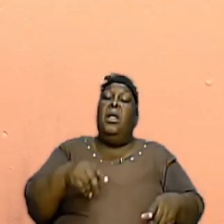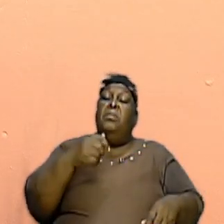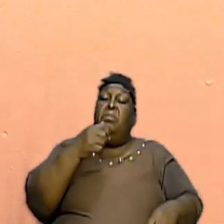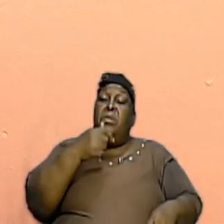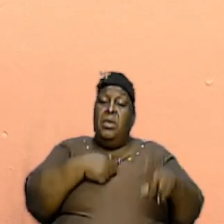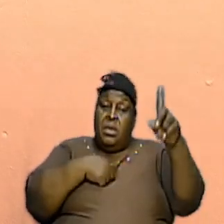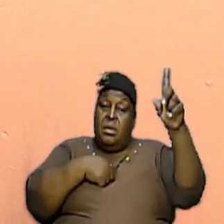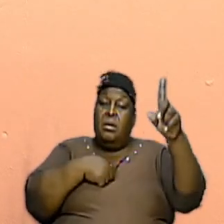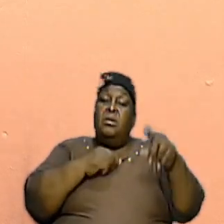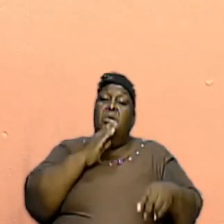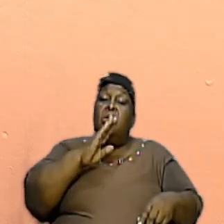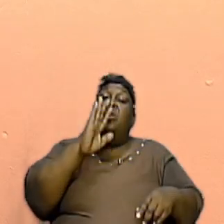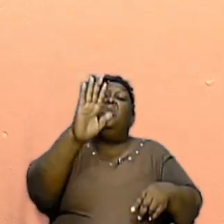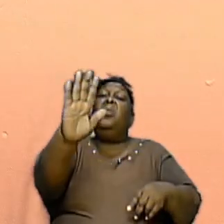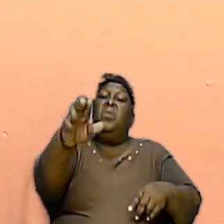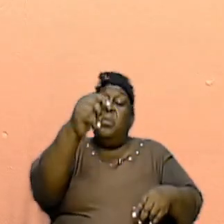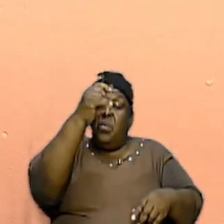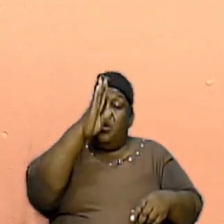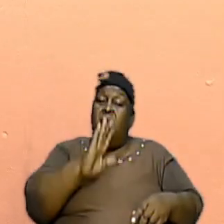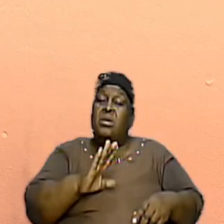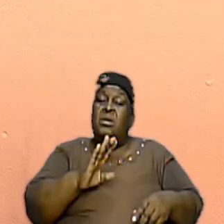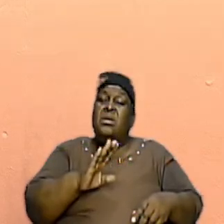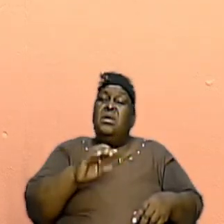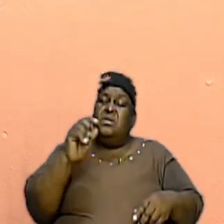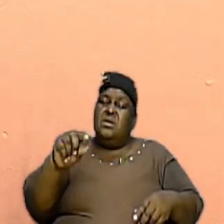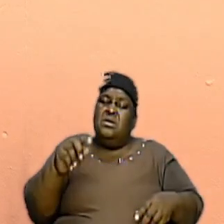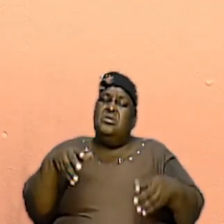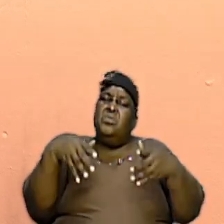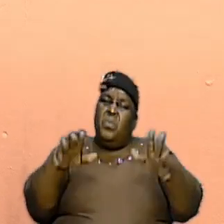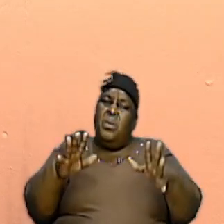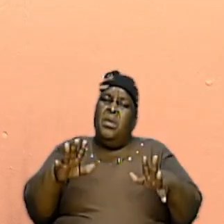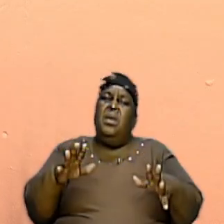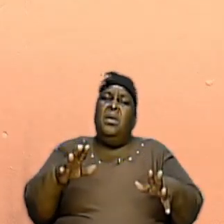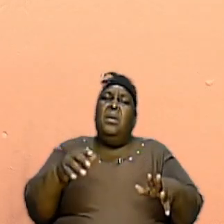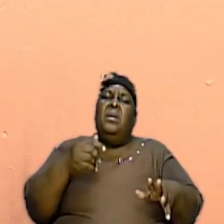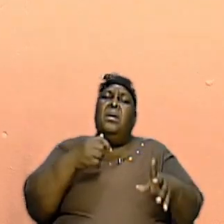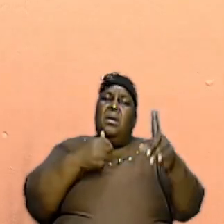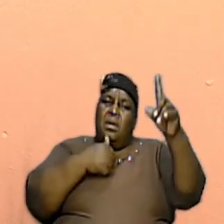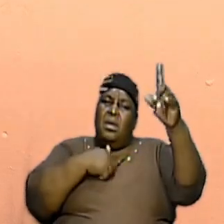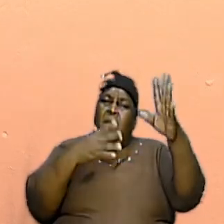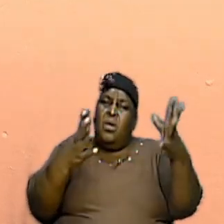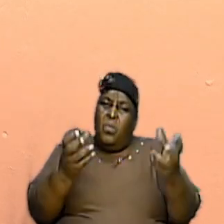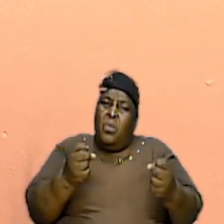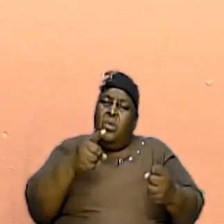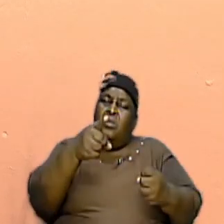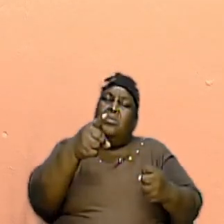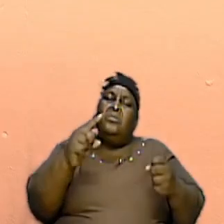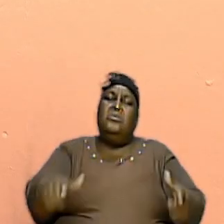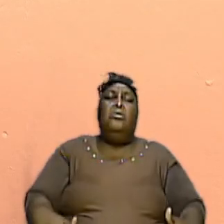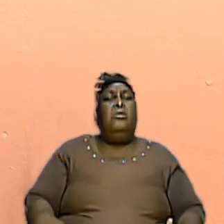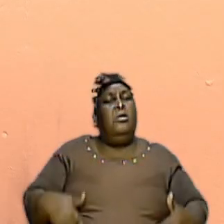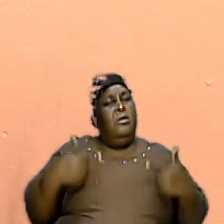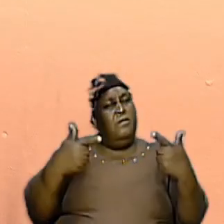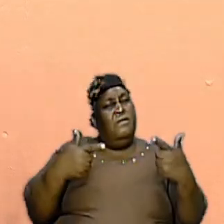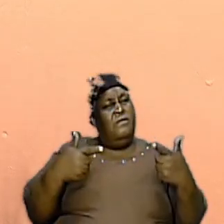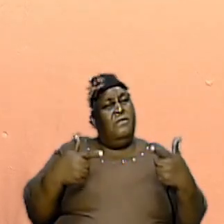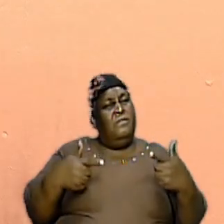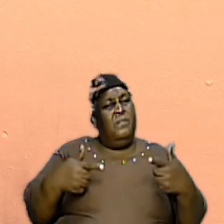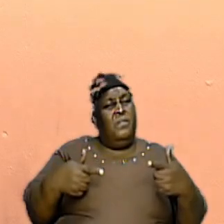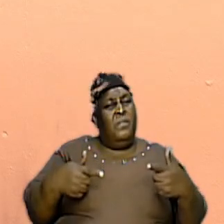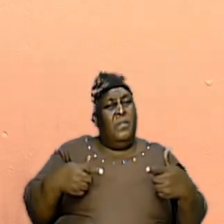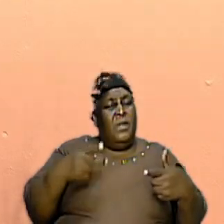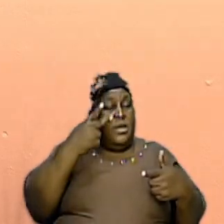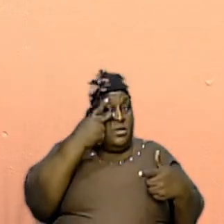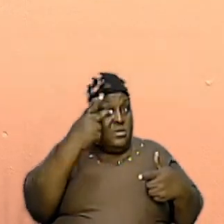kind of walk that I would require of you. And we see the children of Israel